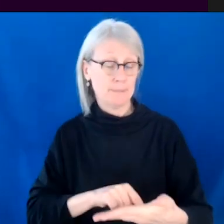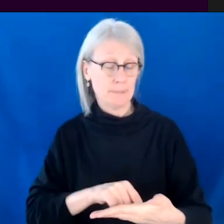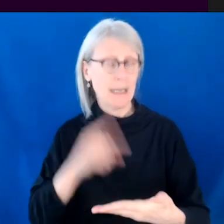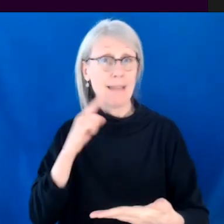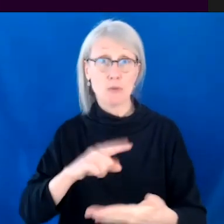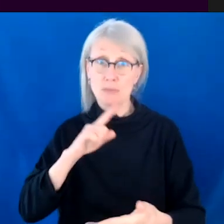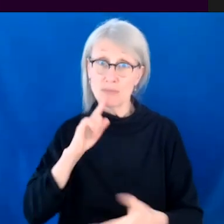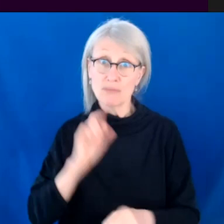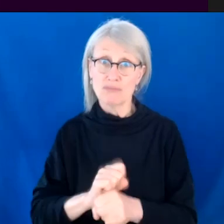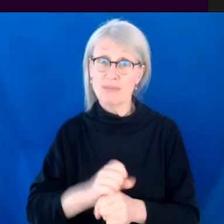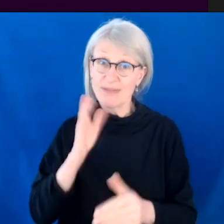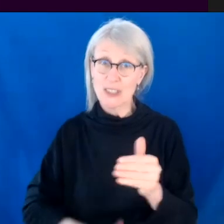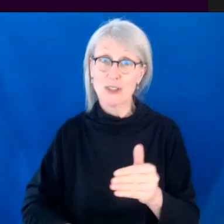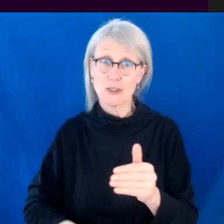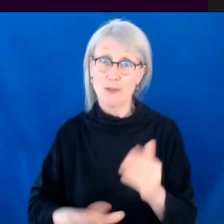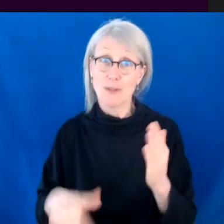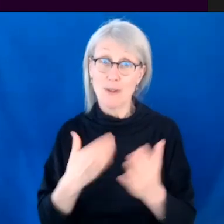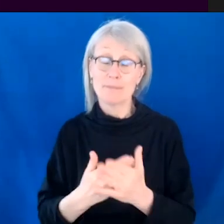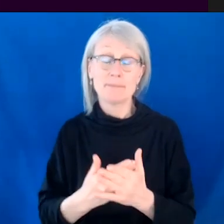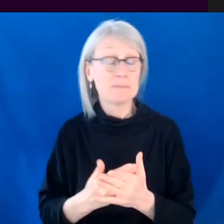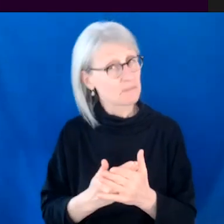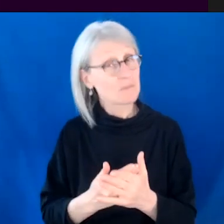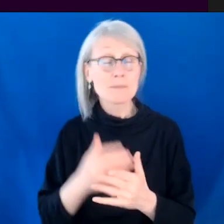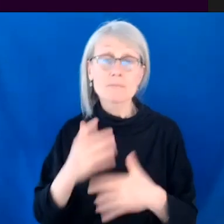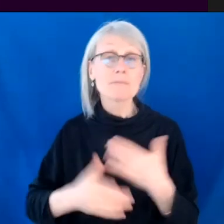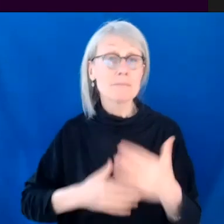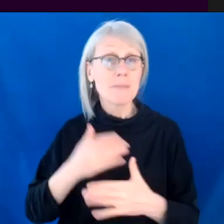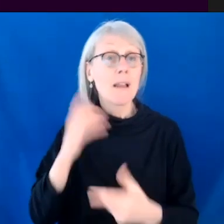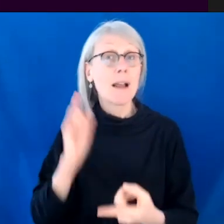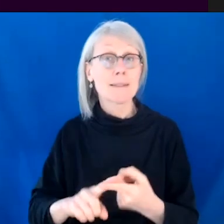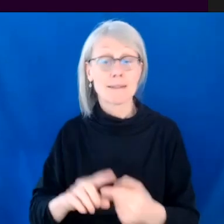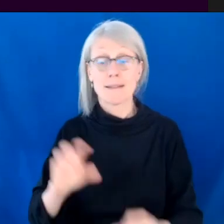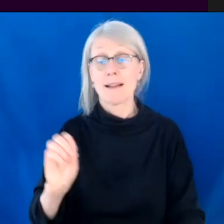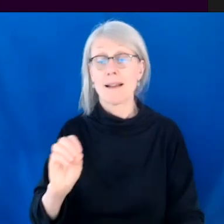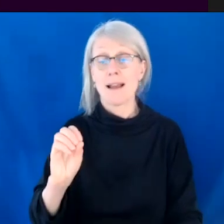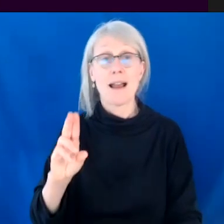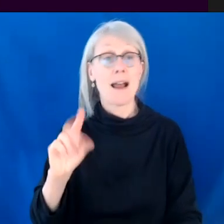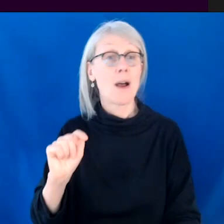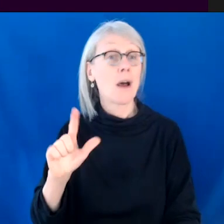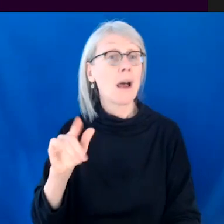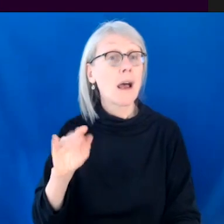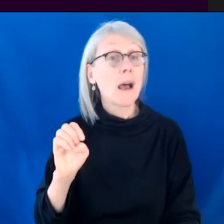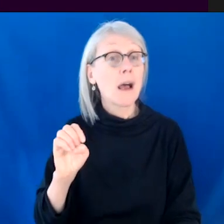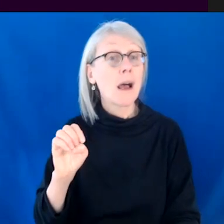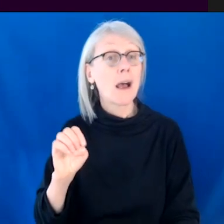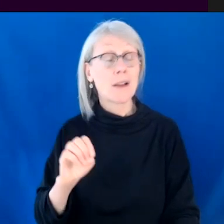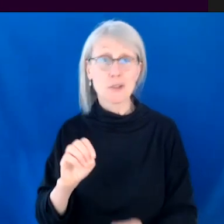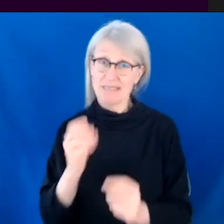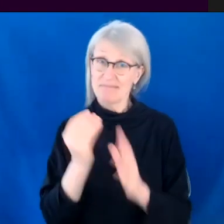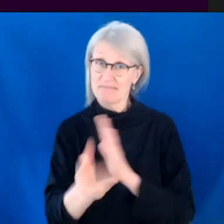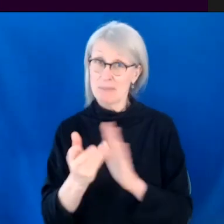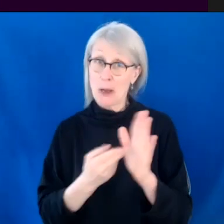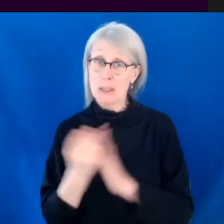I had to do it. And so I did really well up until outline part, just to be honest,